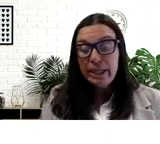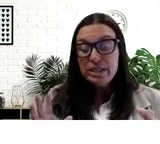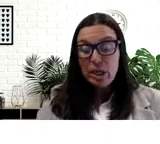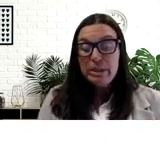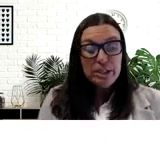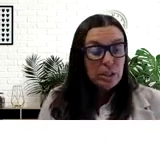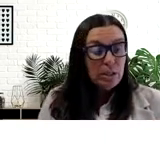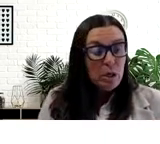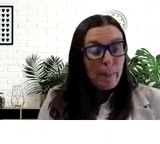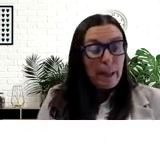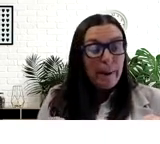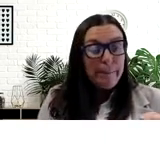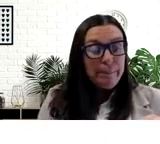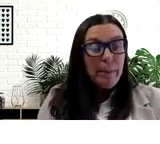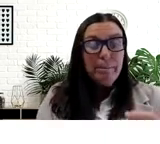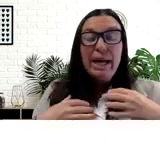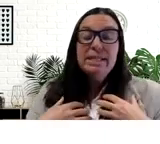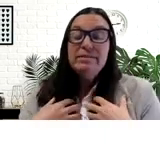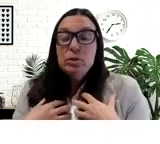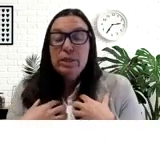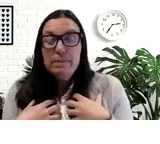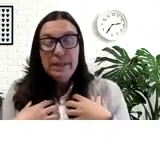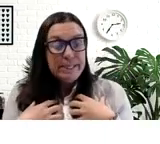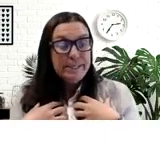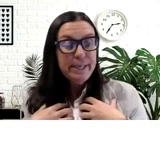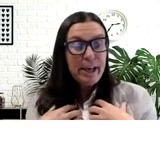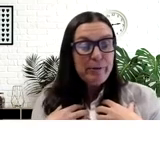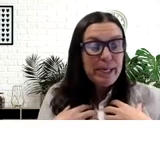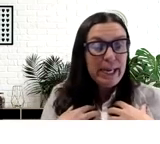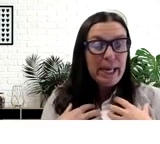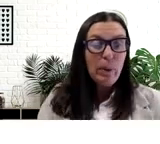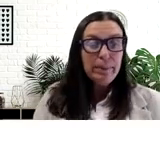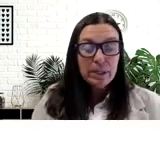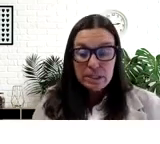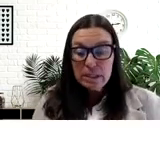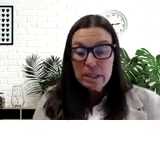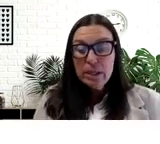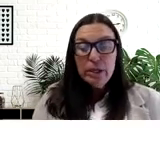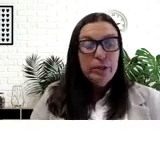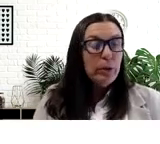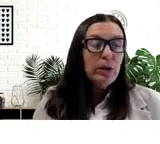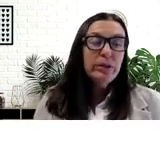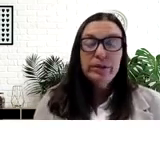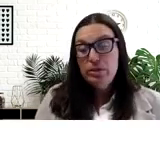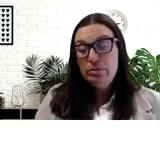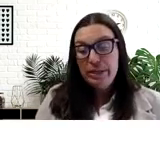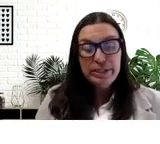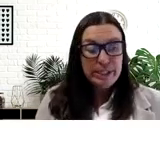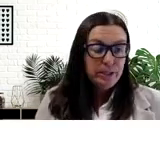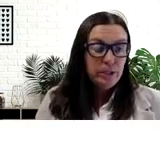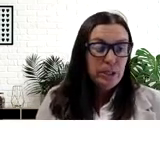hierarchy and domination, my individual experience of being a white person no longer